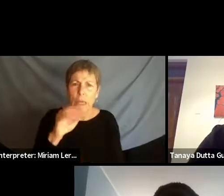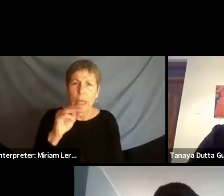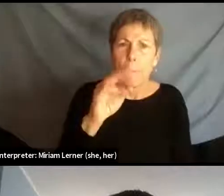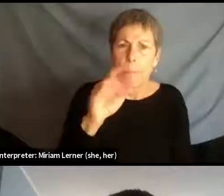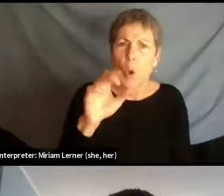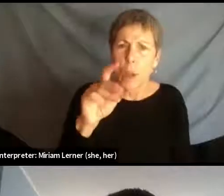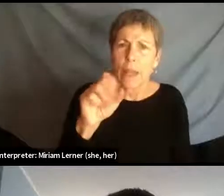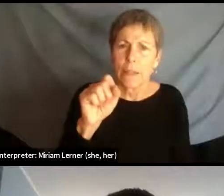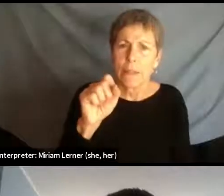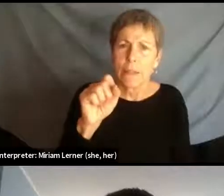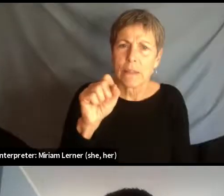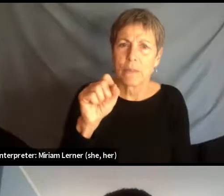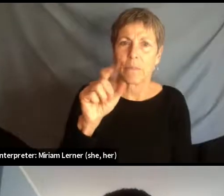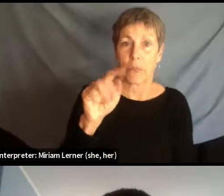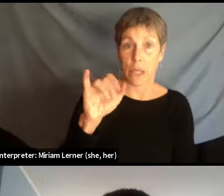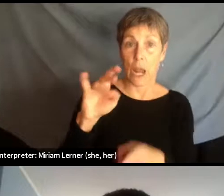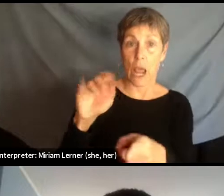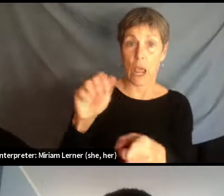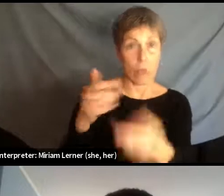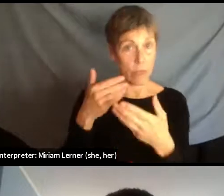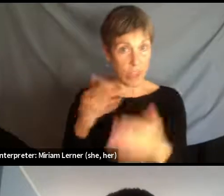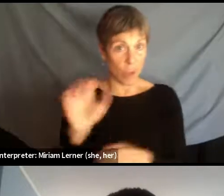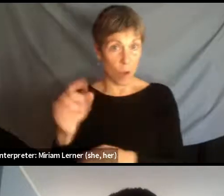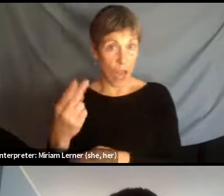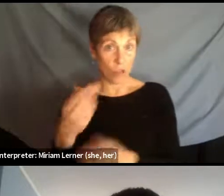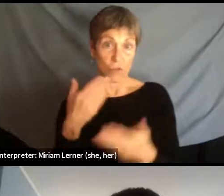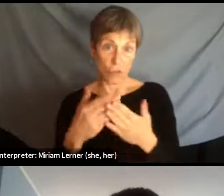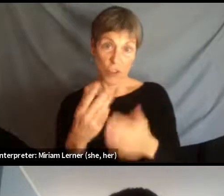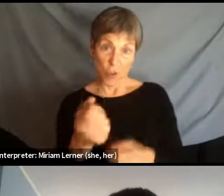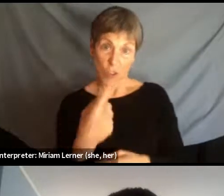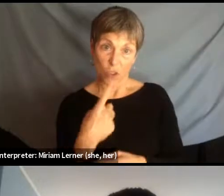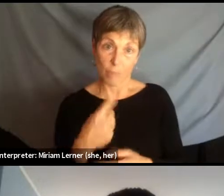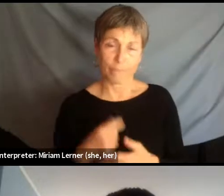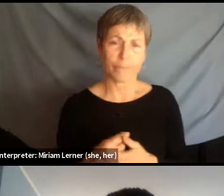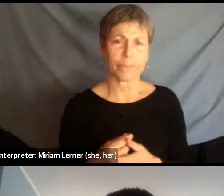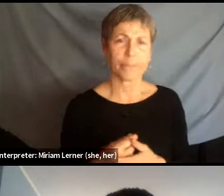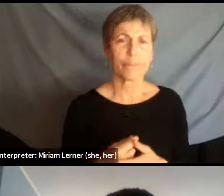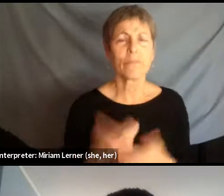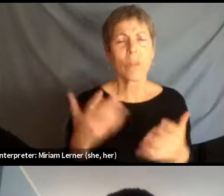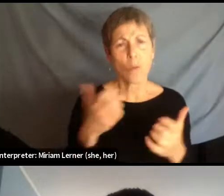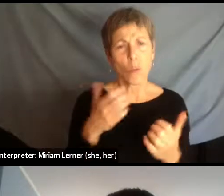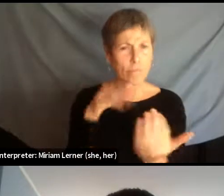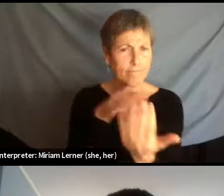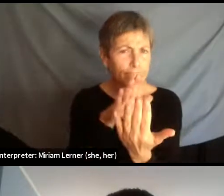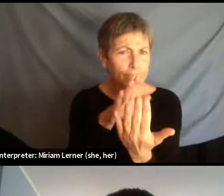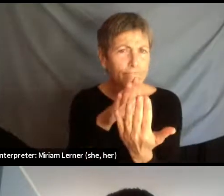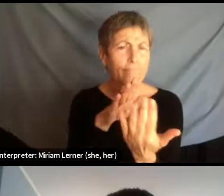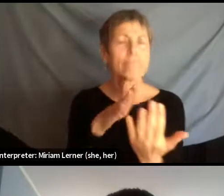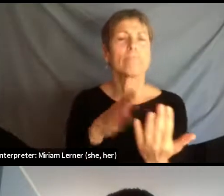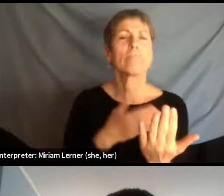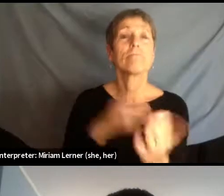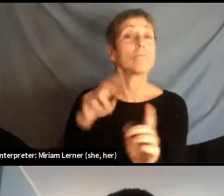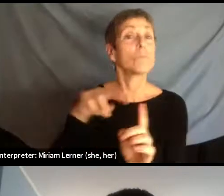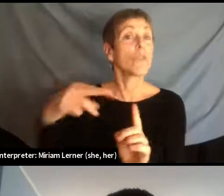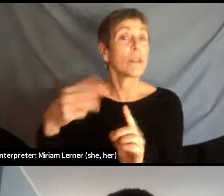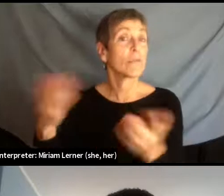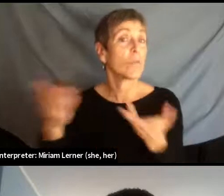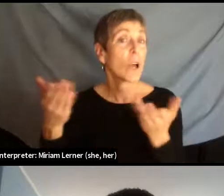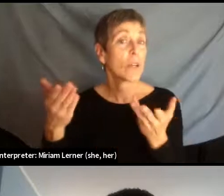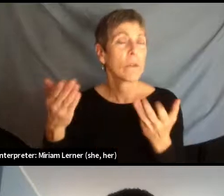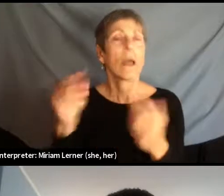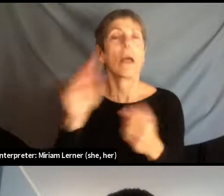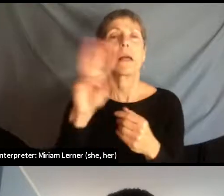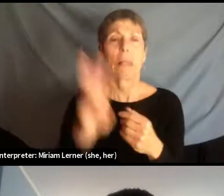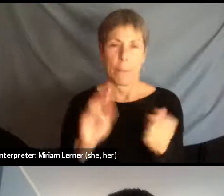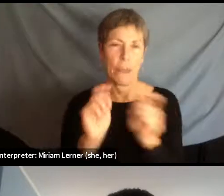Thanks, Ash. That's a great question. I'm going to address that from the perspective of climate change